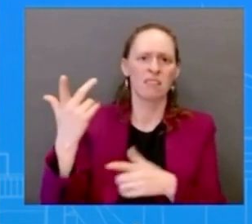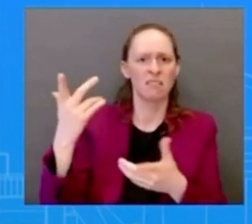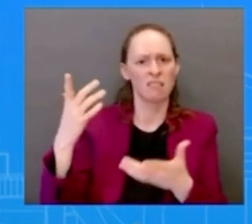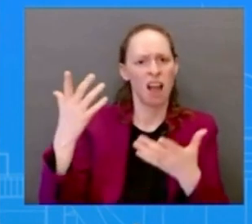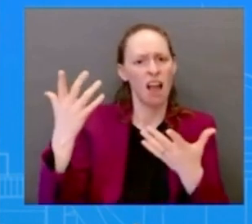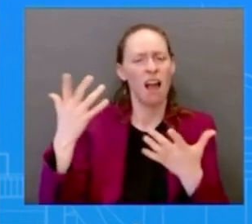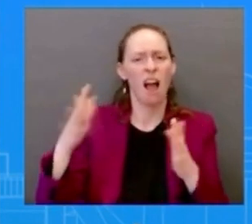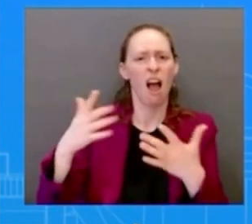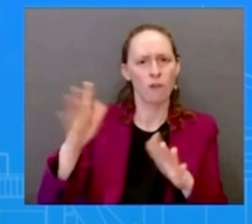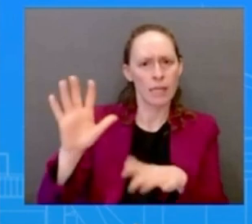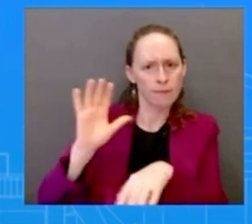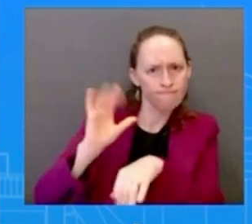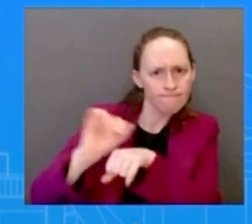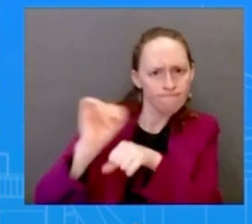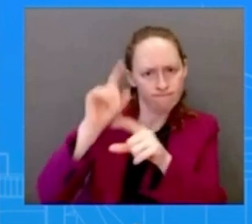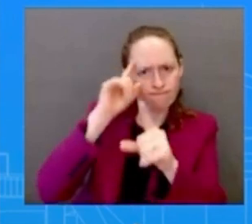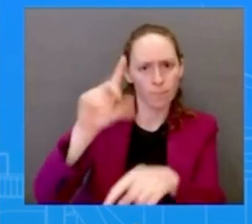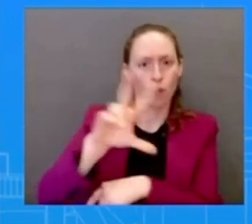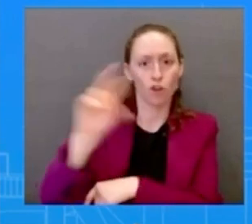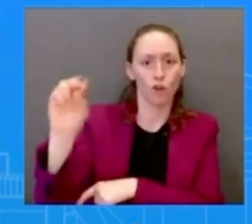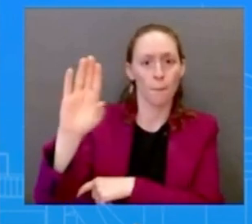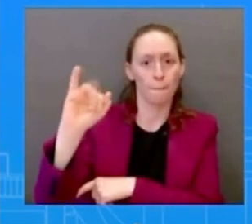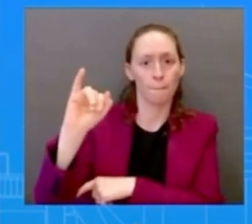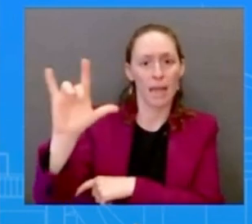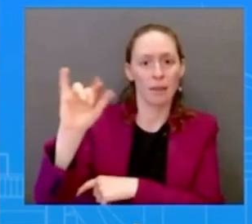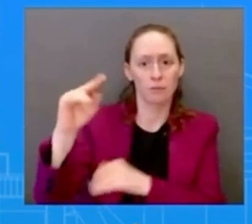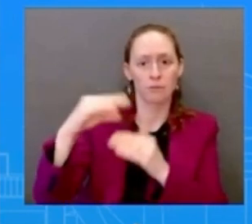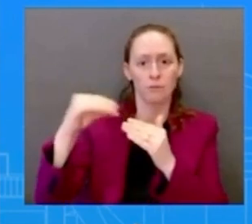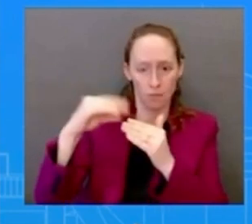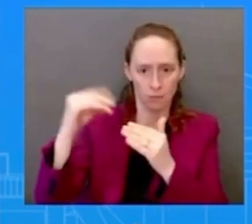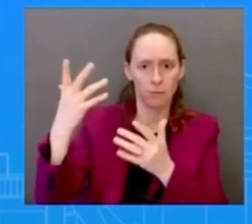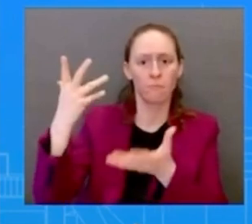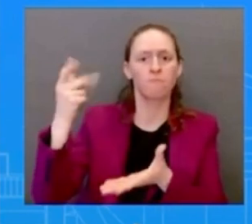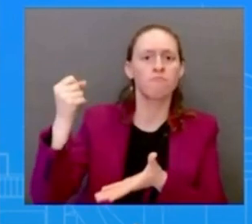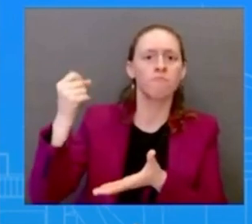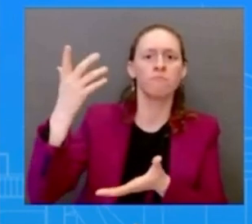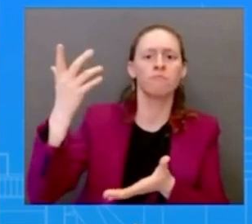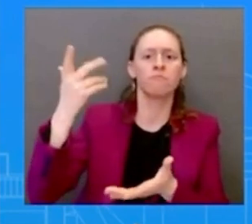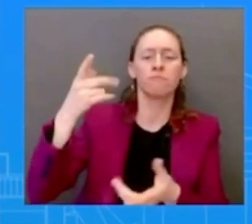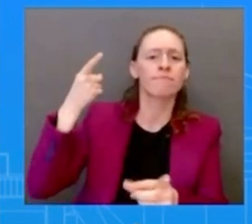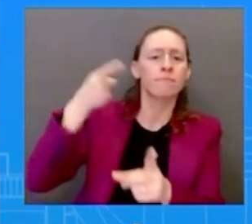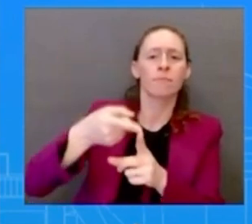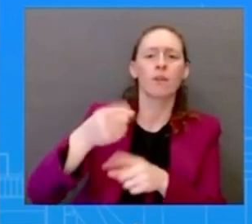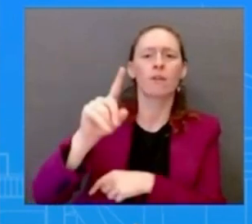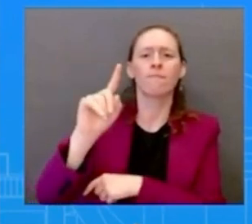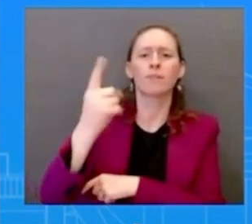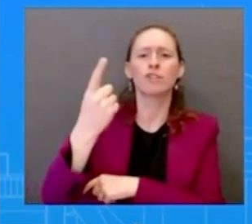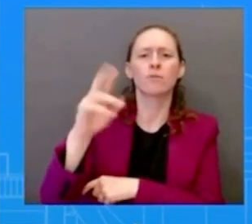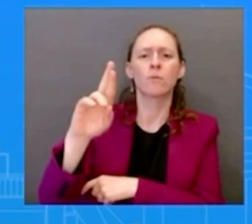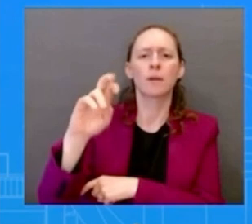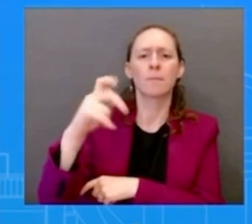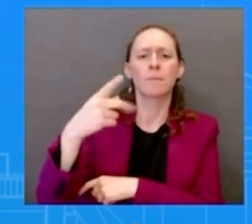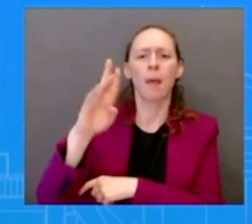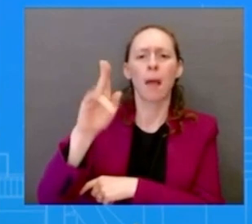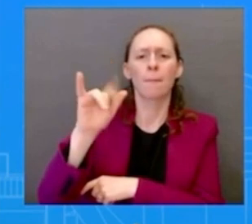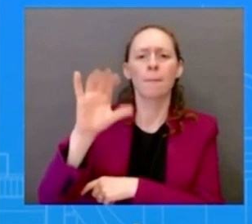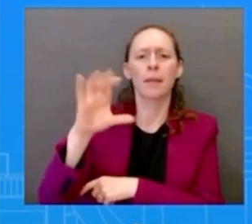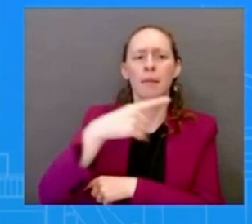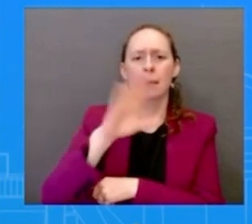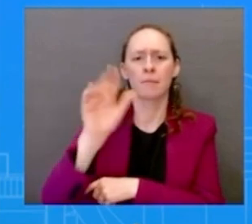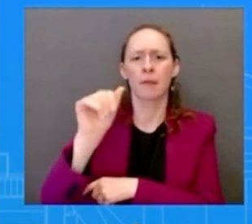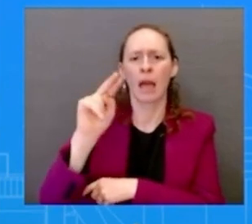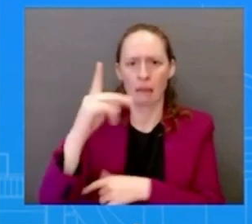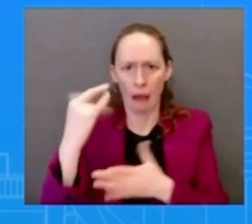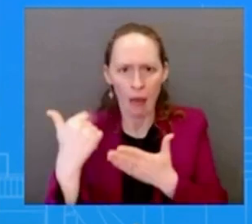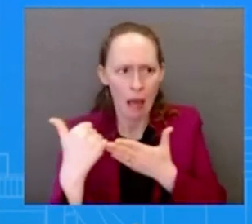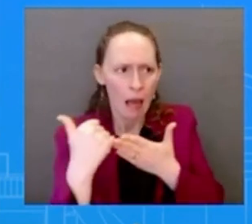can you say what role the u.s government has in terms of trying to pull this recce package together so i'm not going to comment on any specific